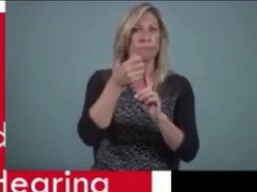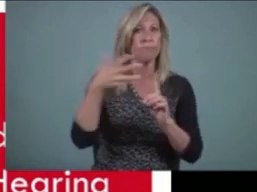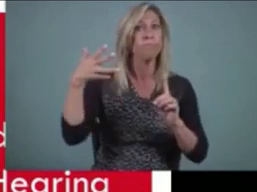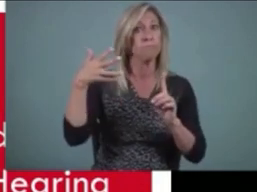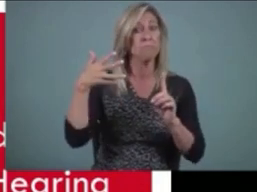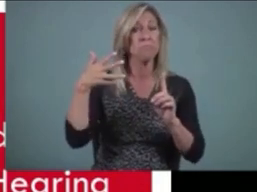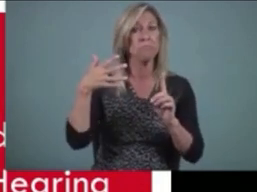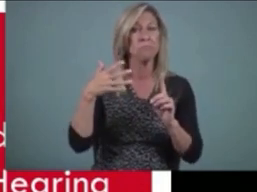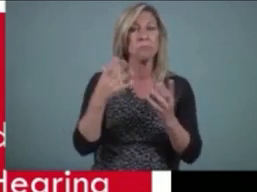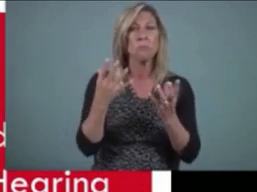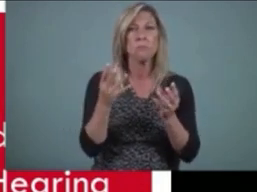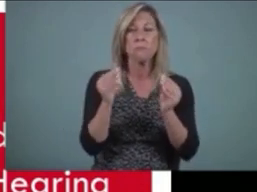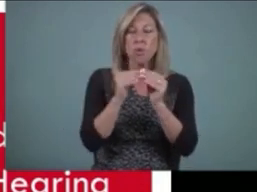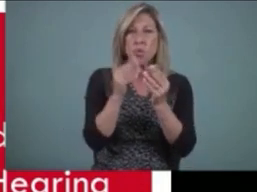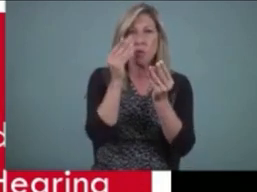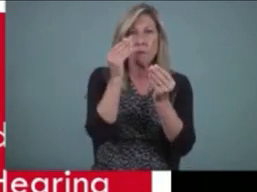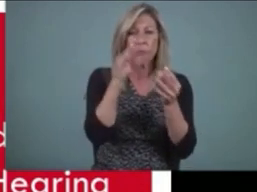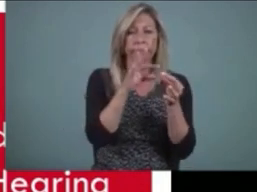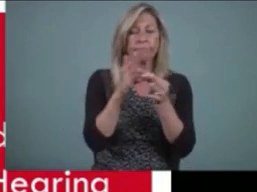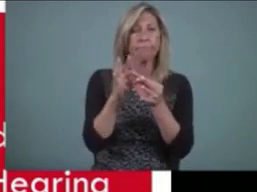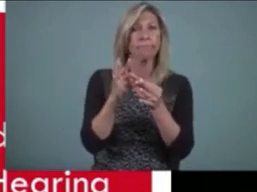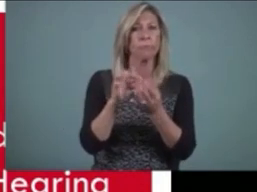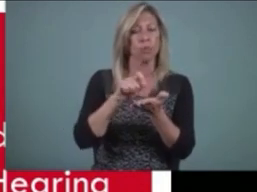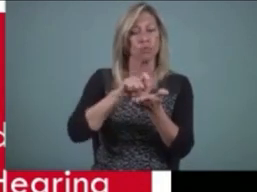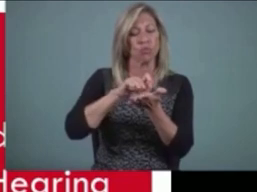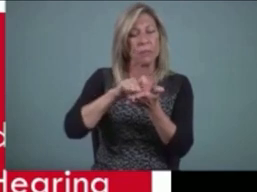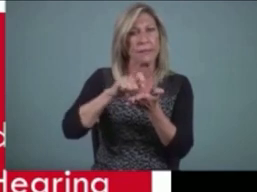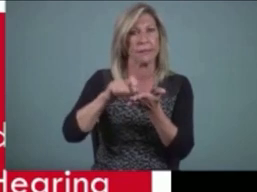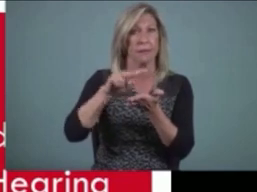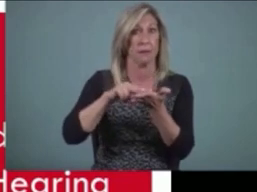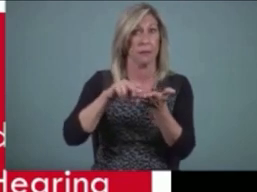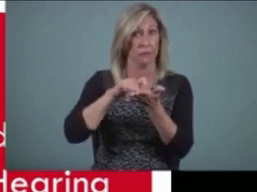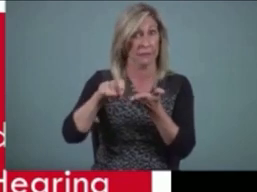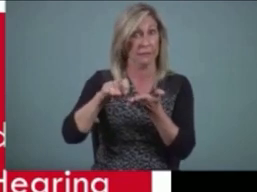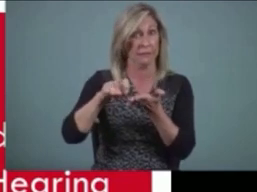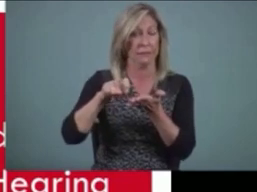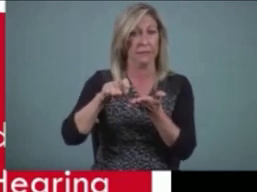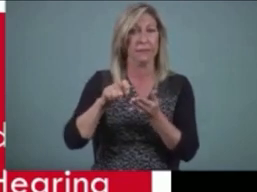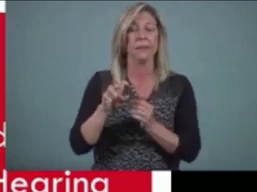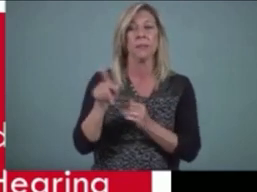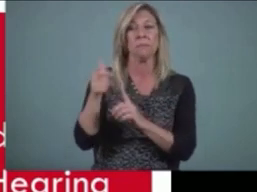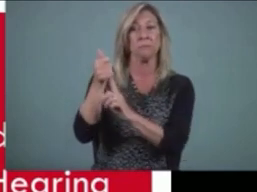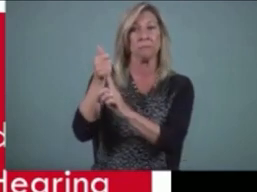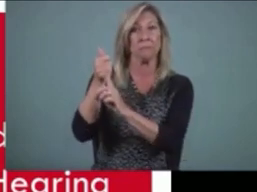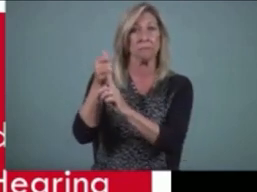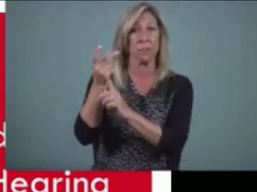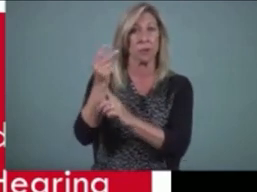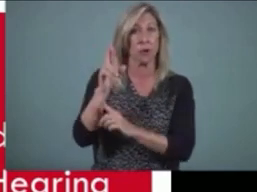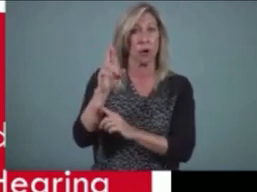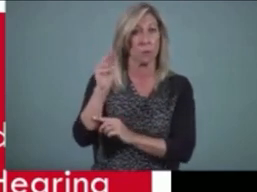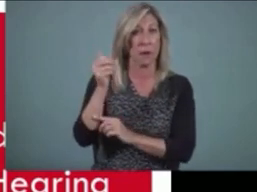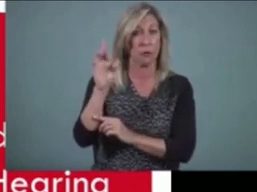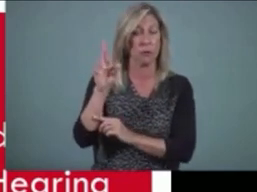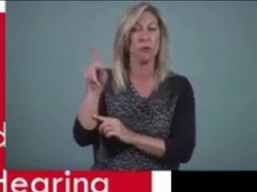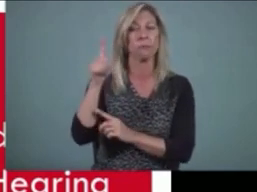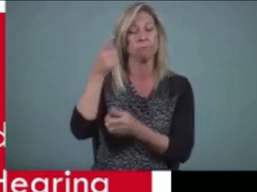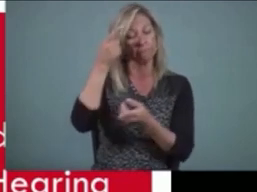information on written literacy. She agreed and this is the presentation on